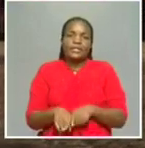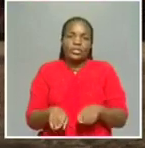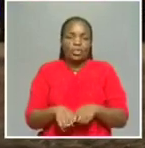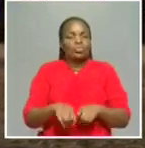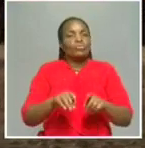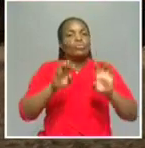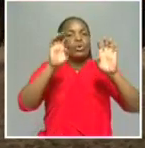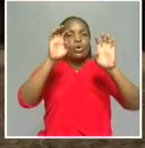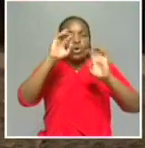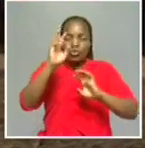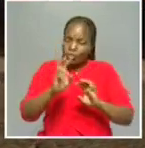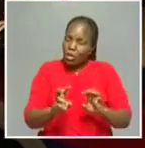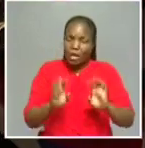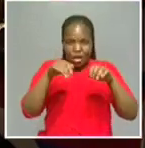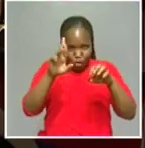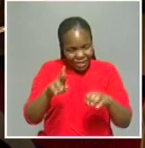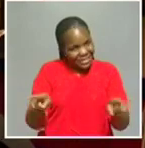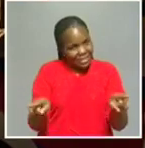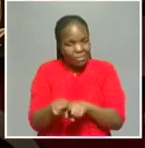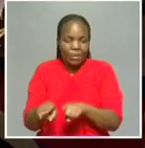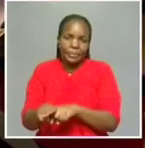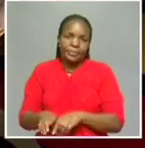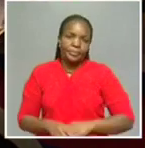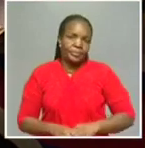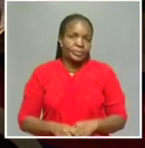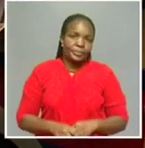which is Swagobond. Okay. And Walsh Bay.